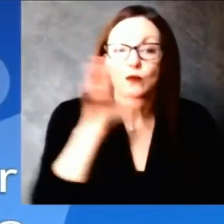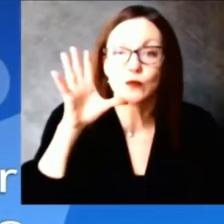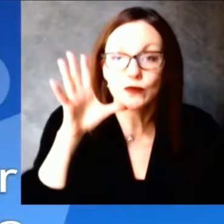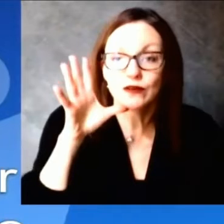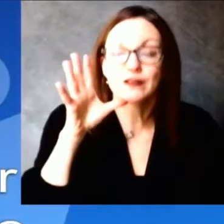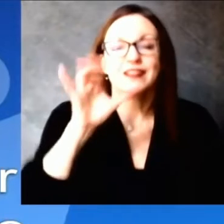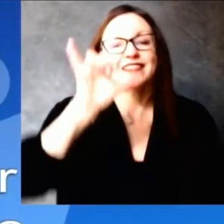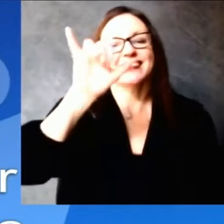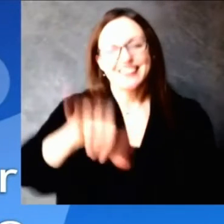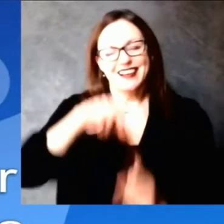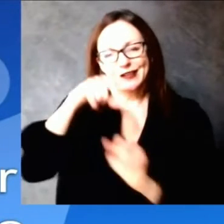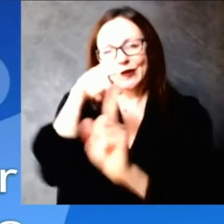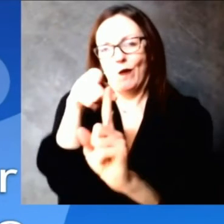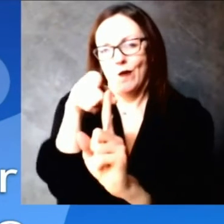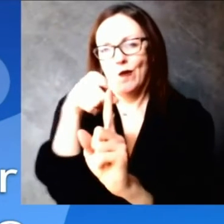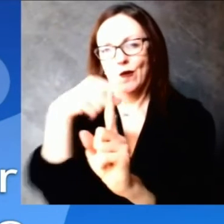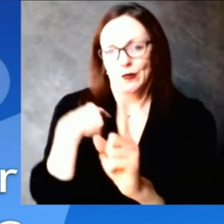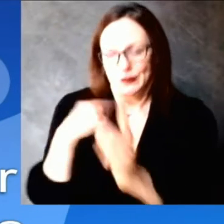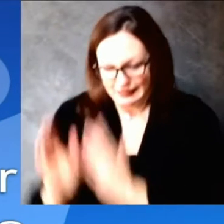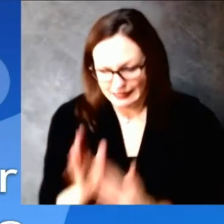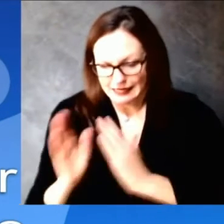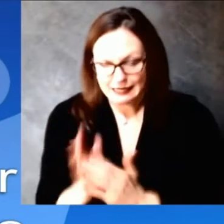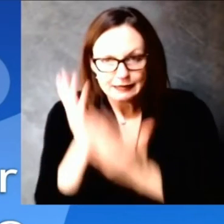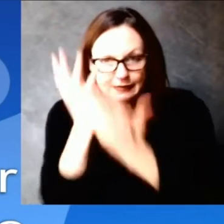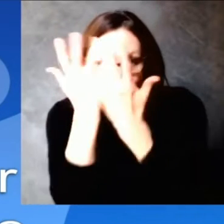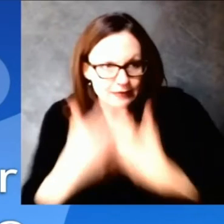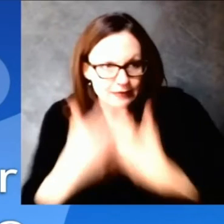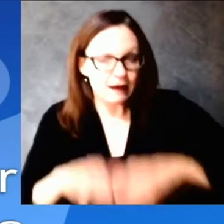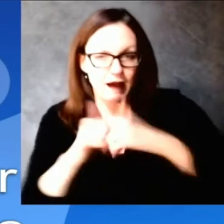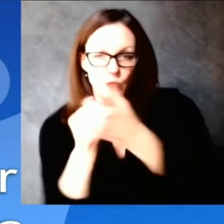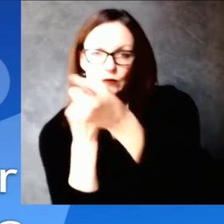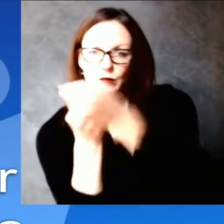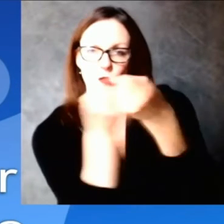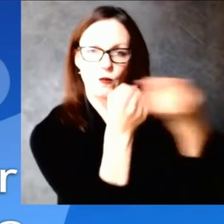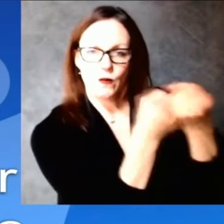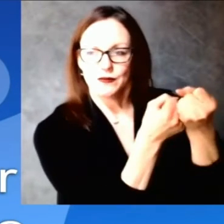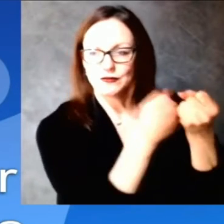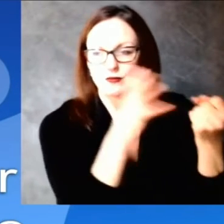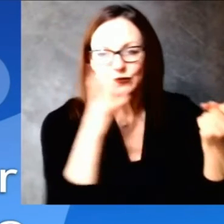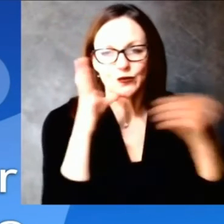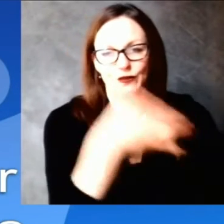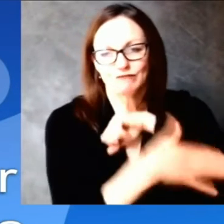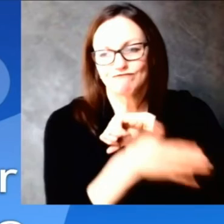Thank you for that. Let's go now to Stephanie Hoff at WisPolitics. Stephanie.